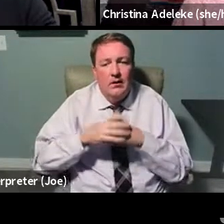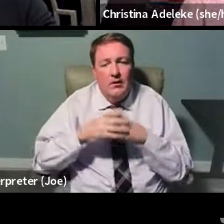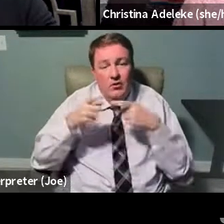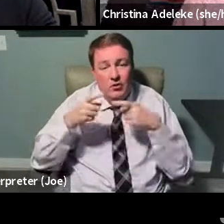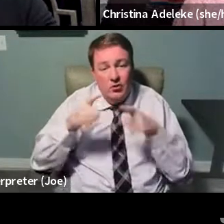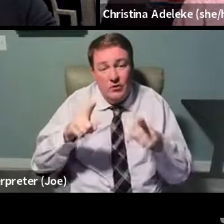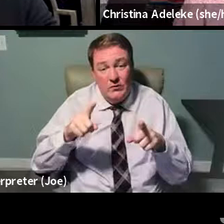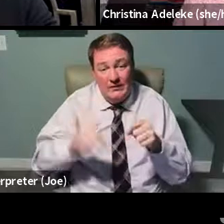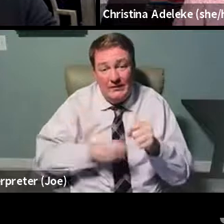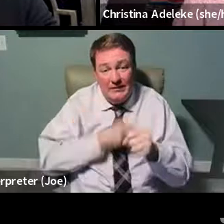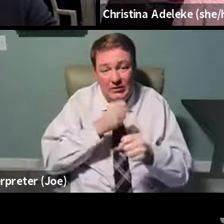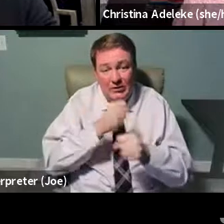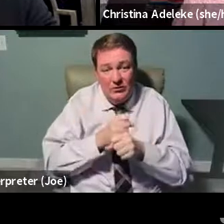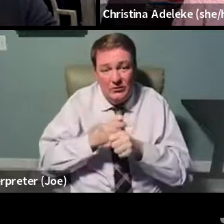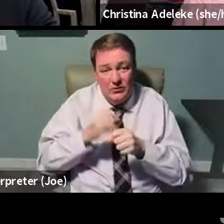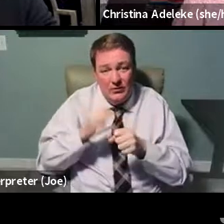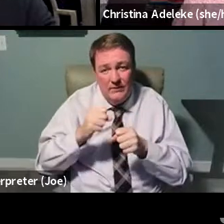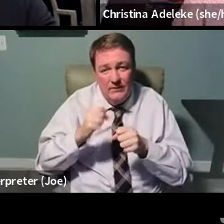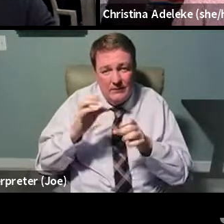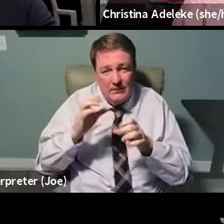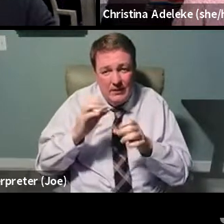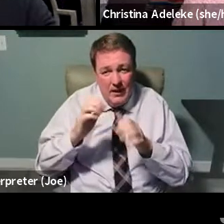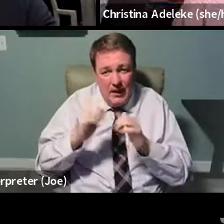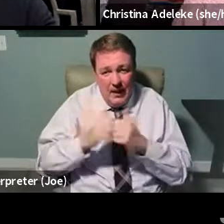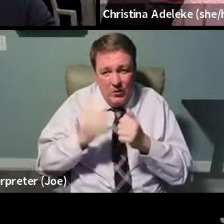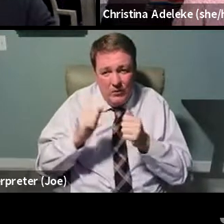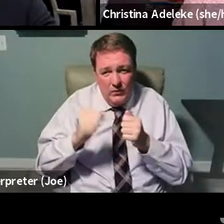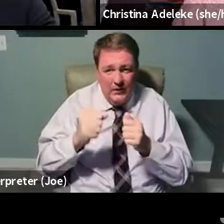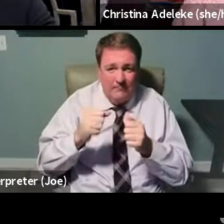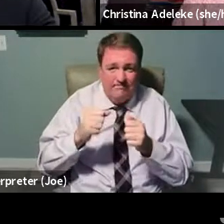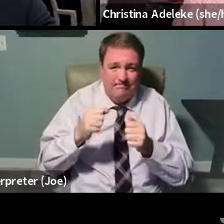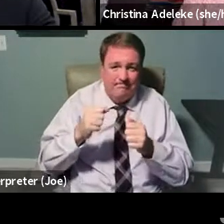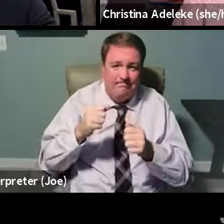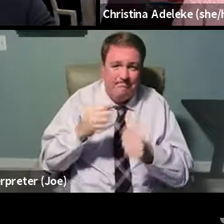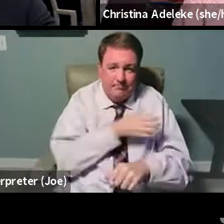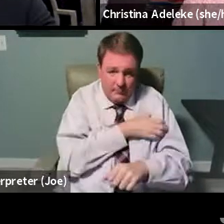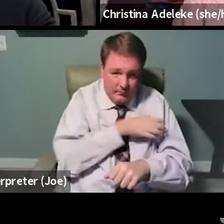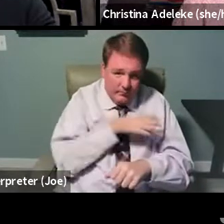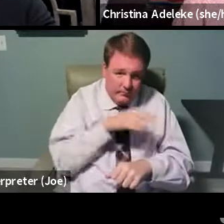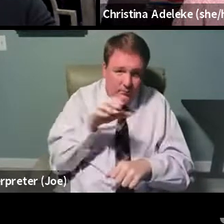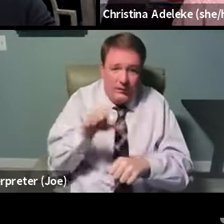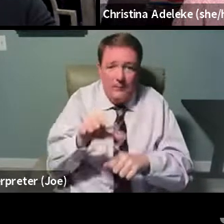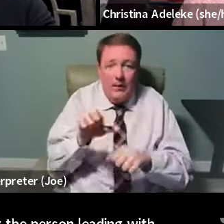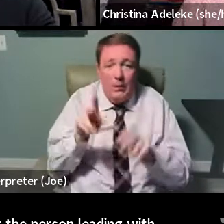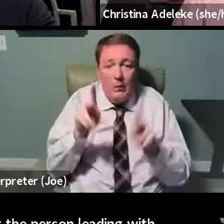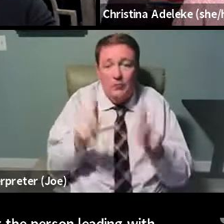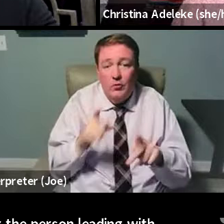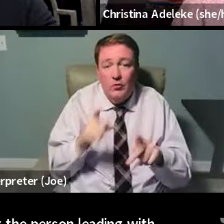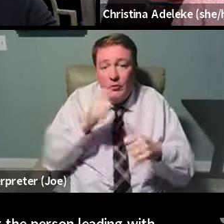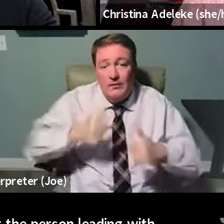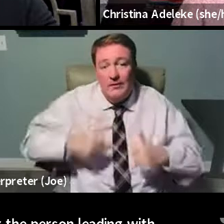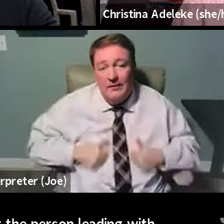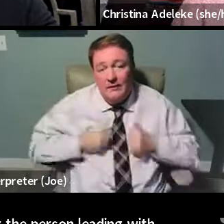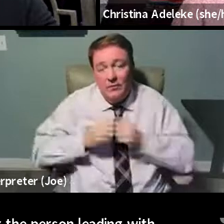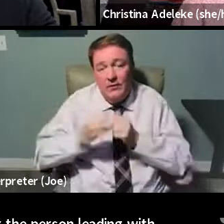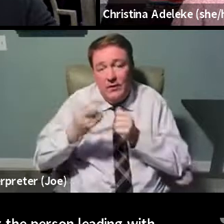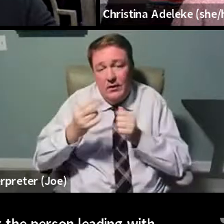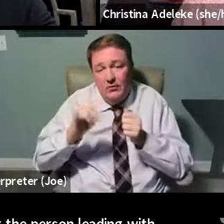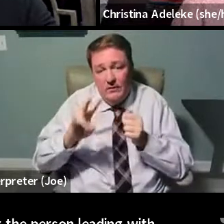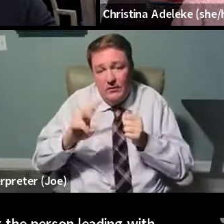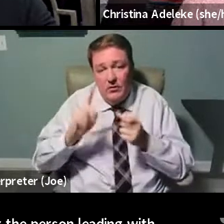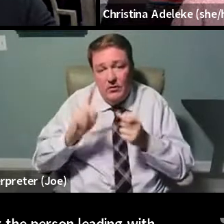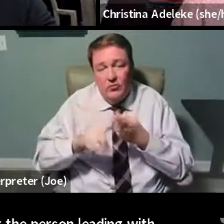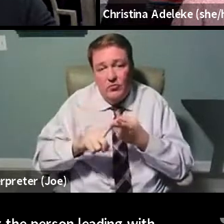years and how we can empower the person leading with HIV to understand, you know, to be